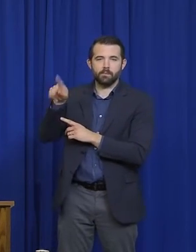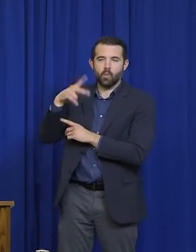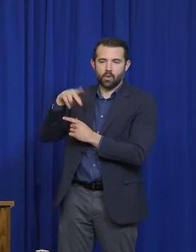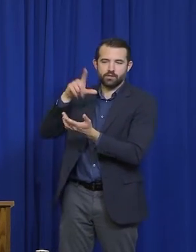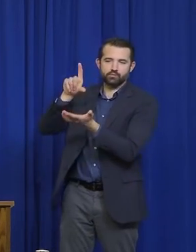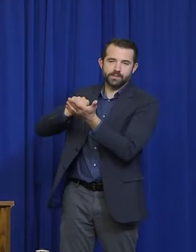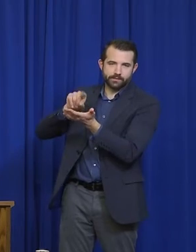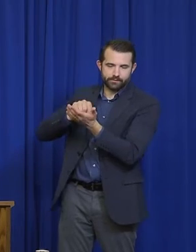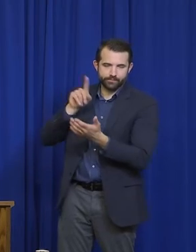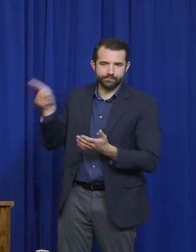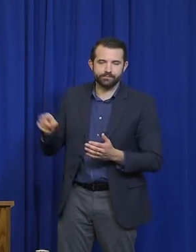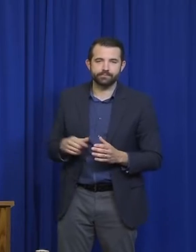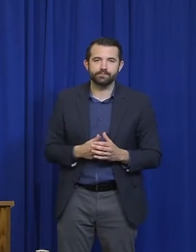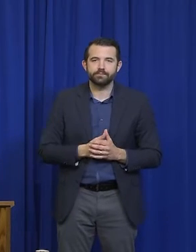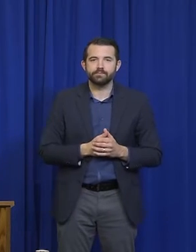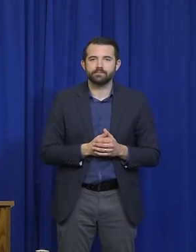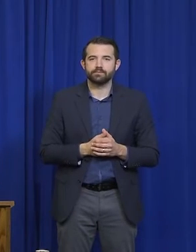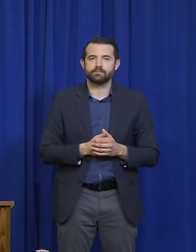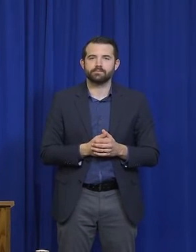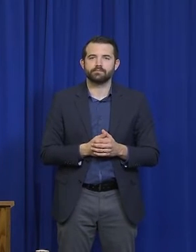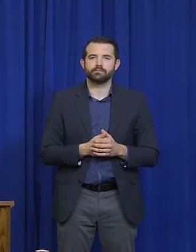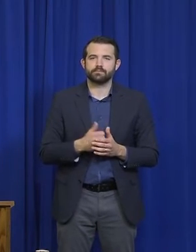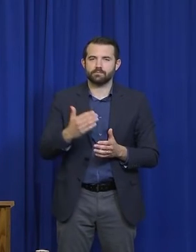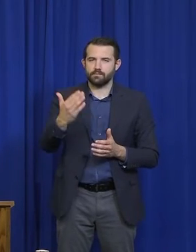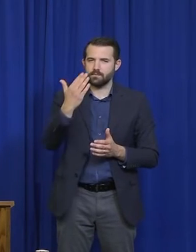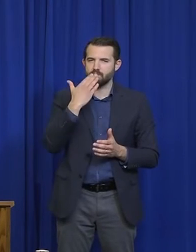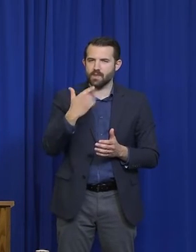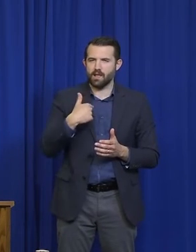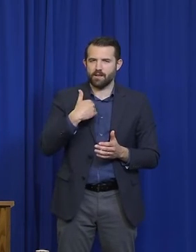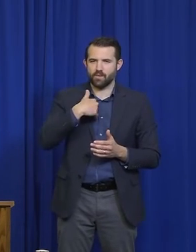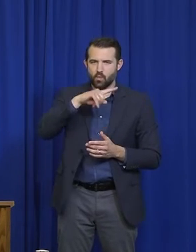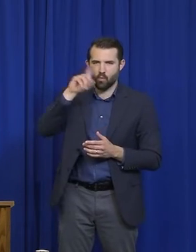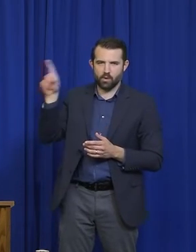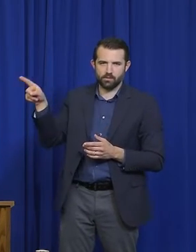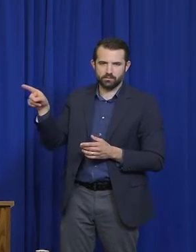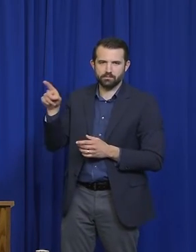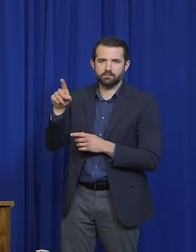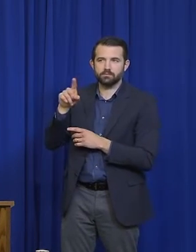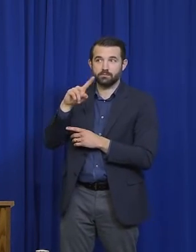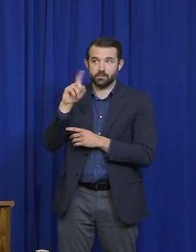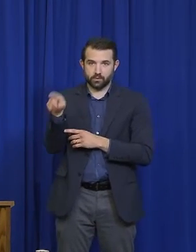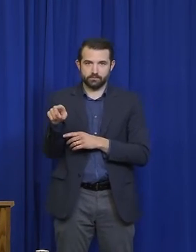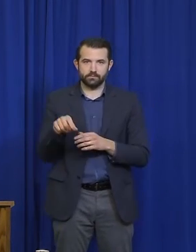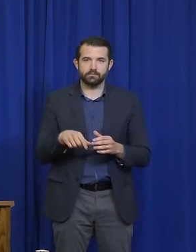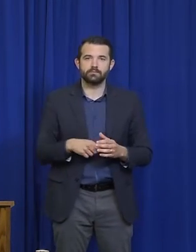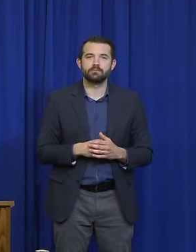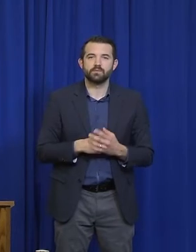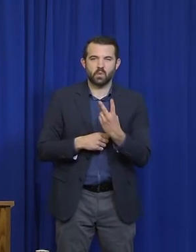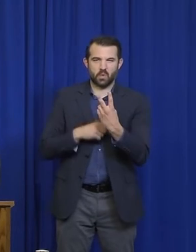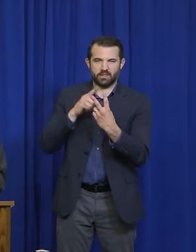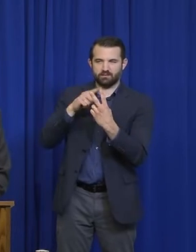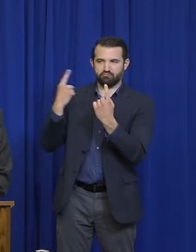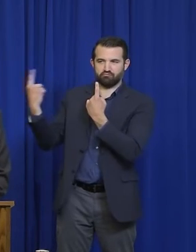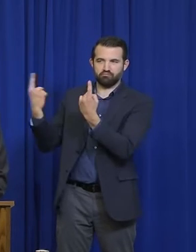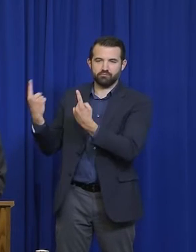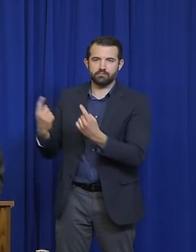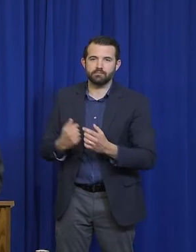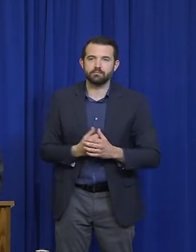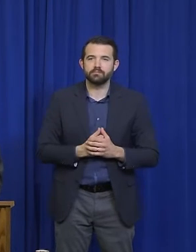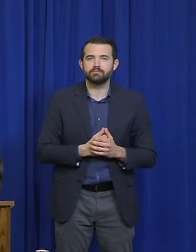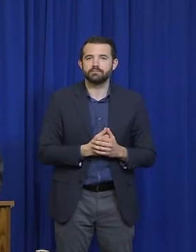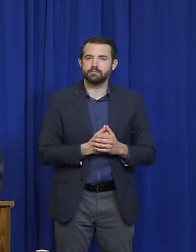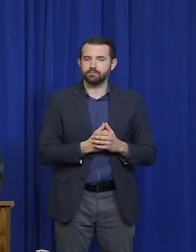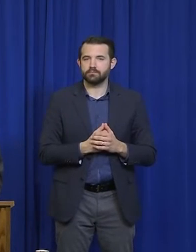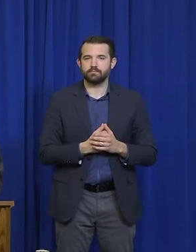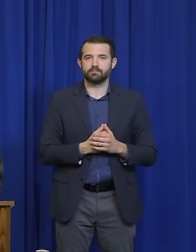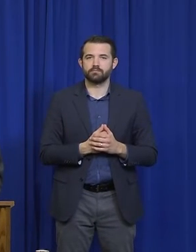Hi, thank you very much. I have a question for the governor and then one for Dr. Shaw first. Governor or commissioner, there's been a lot